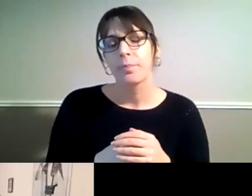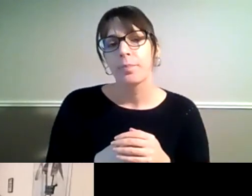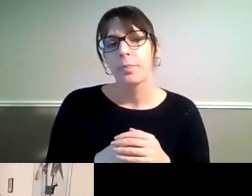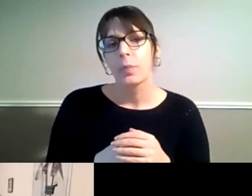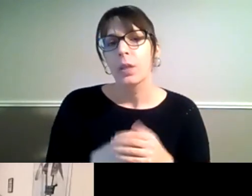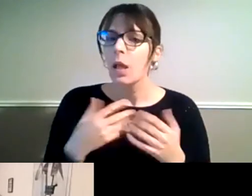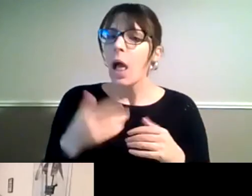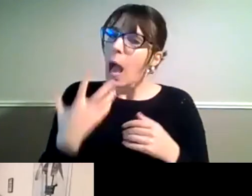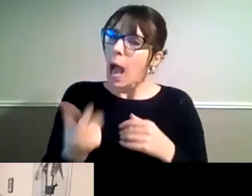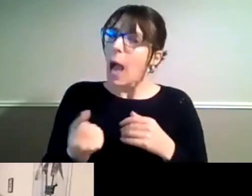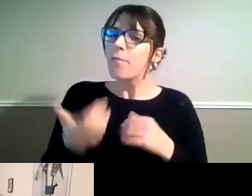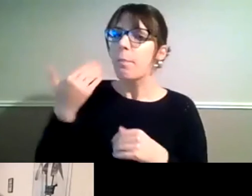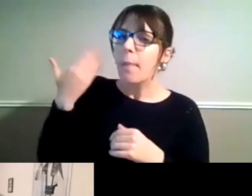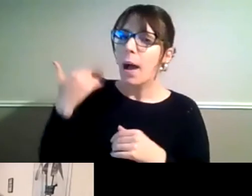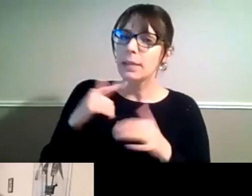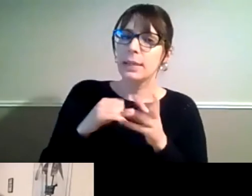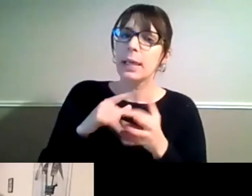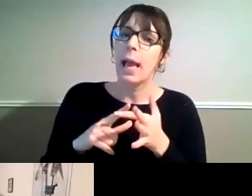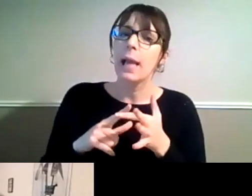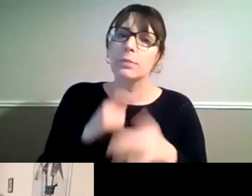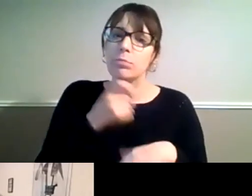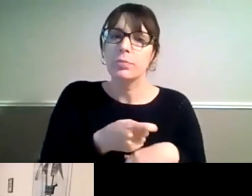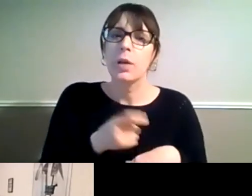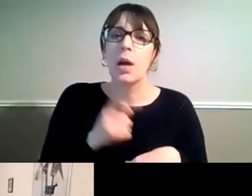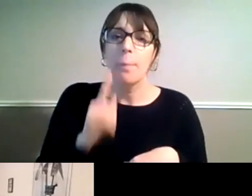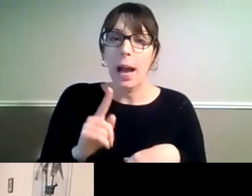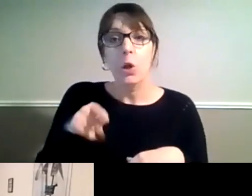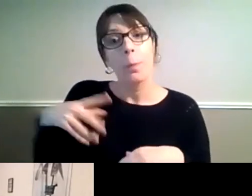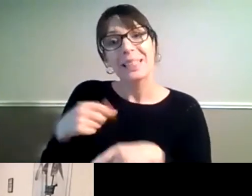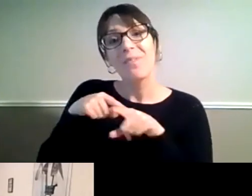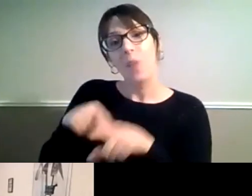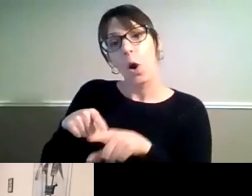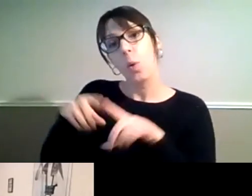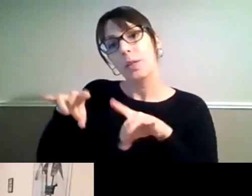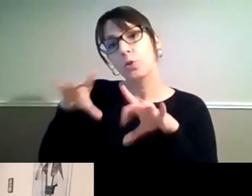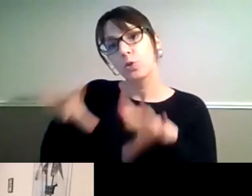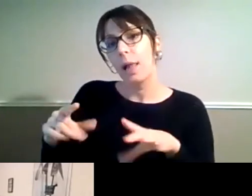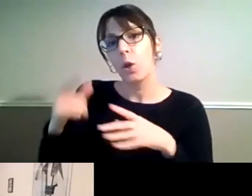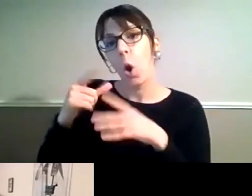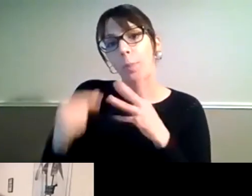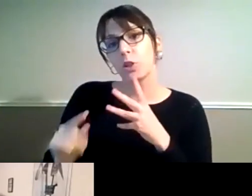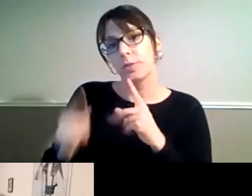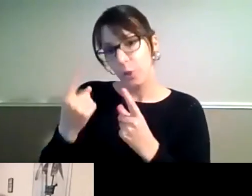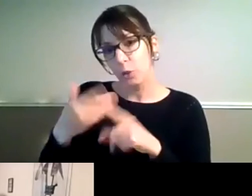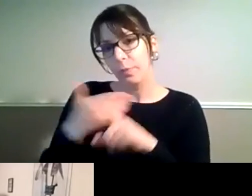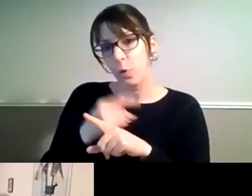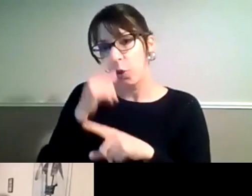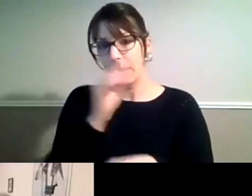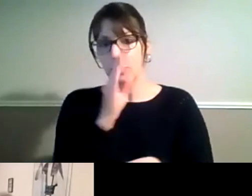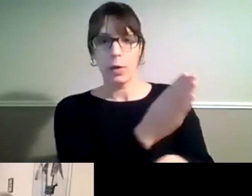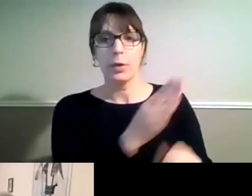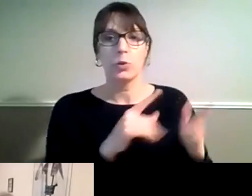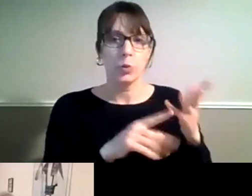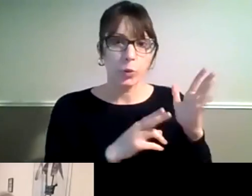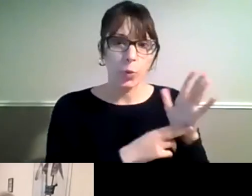where people because you've got to exercise your domestic remedies first so you would need first to pursue a